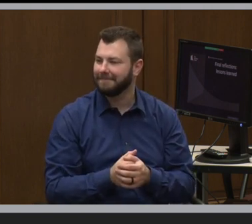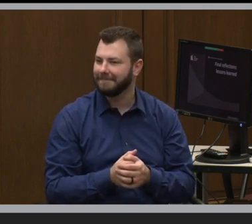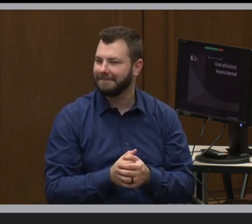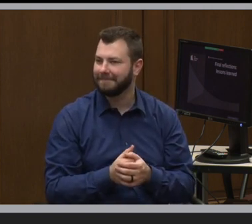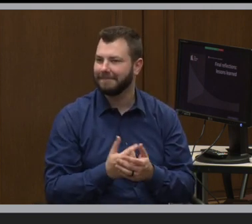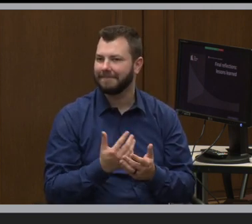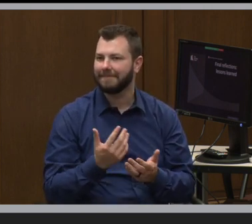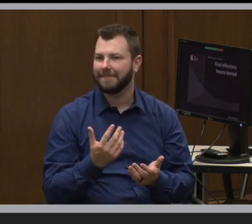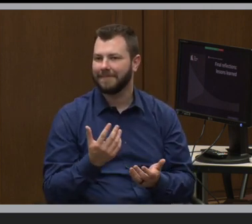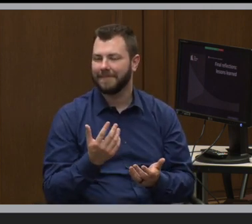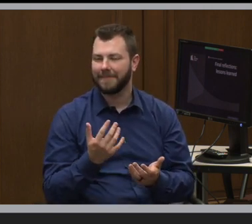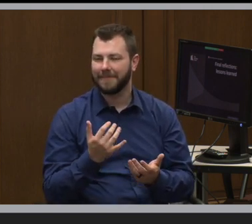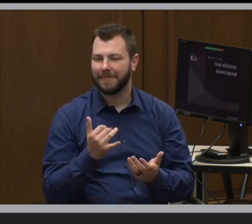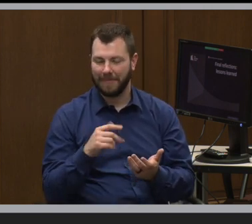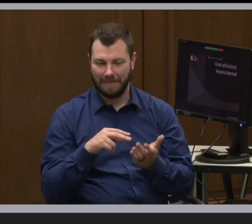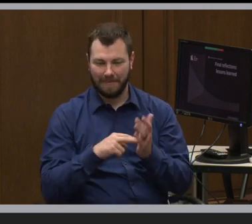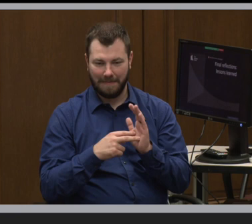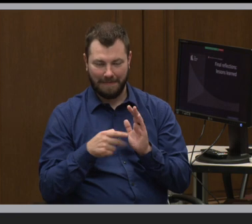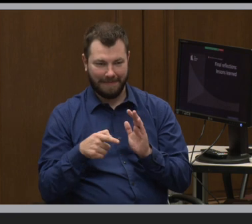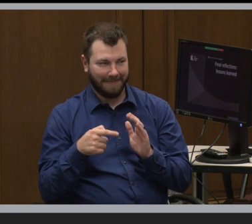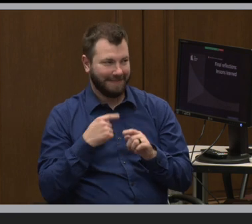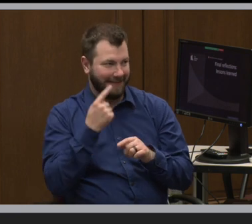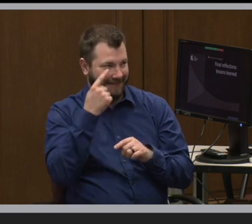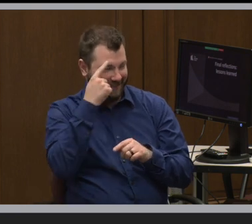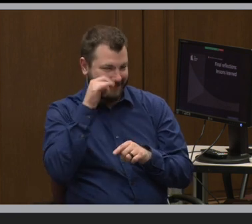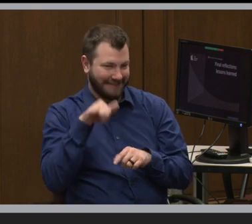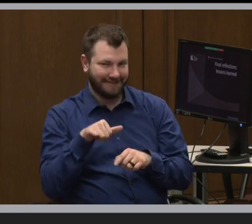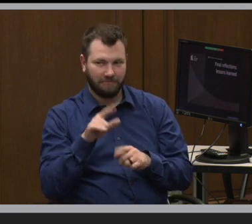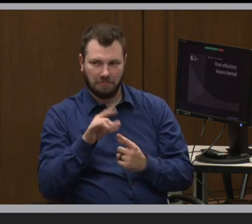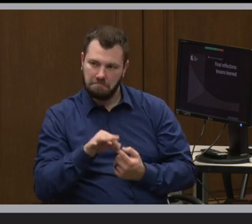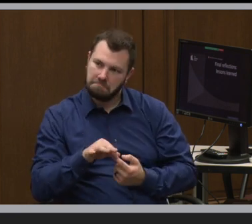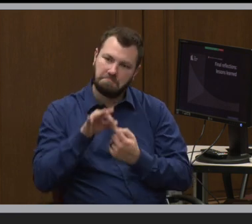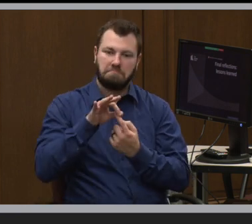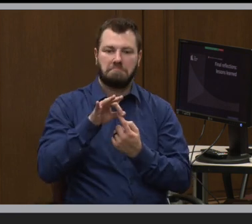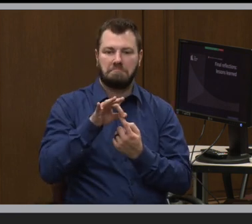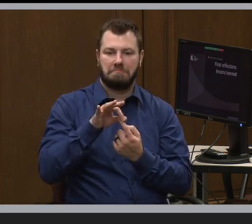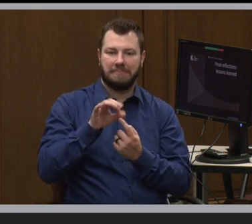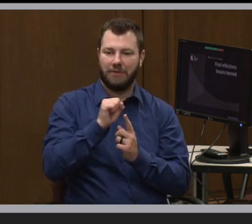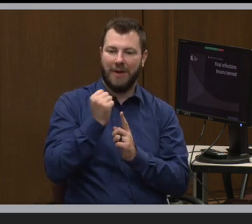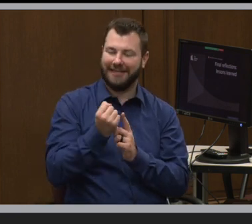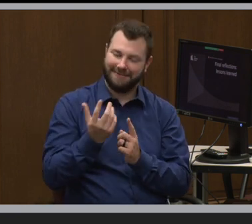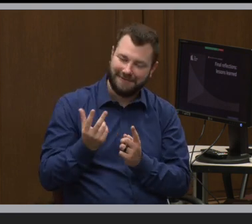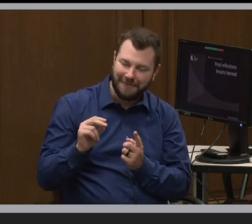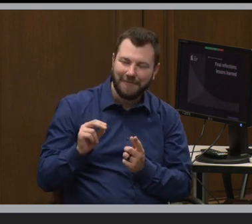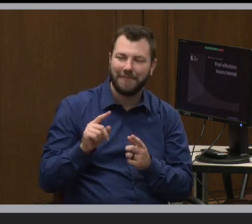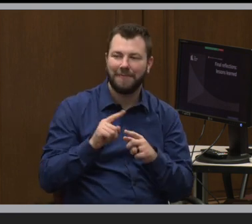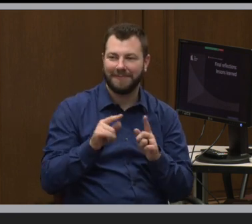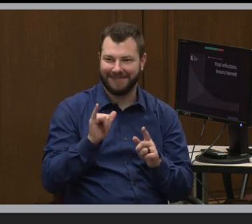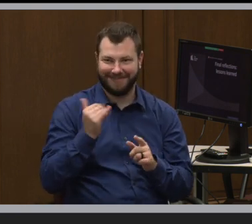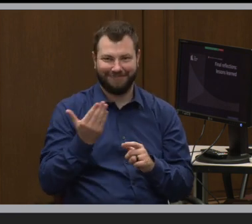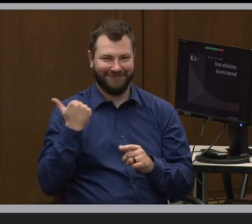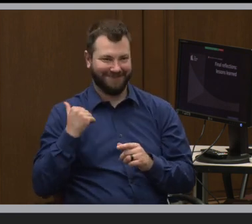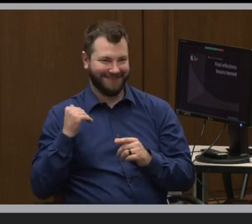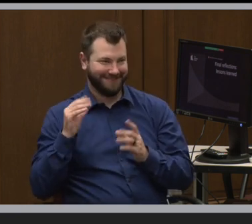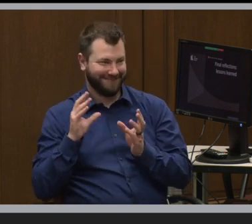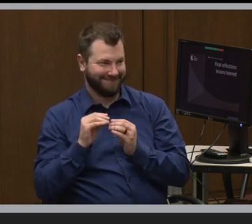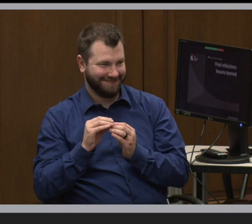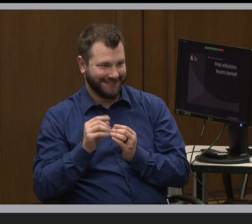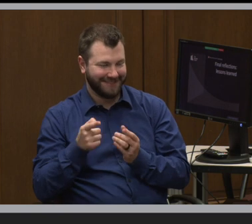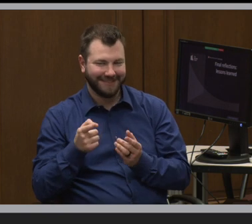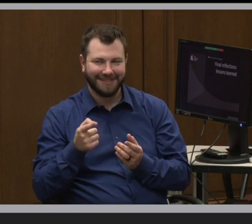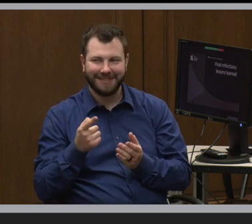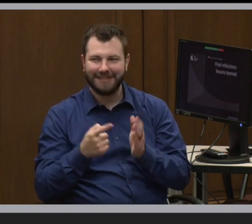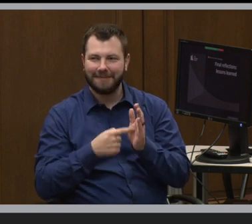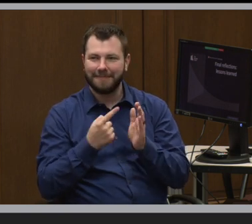Not because I think that these are particularly unique, but as was said in the previous session, sometimes the power